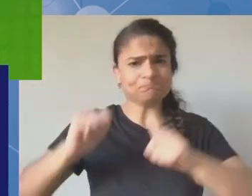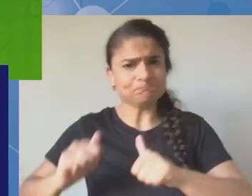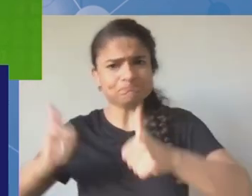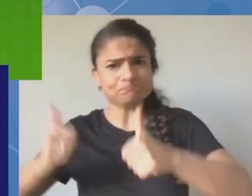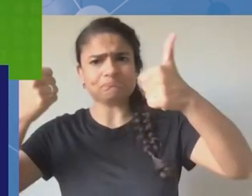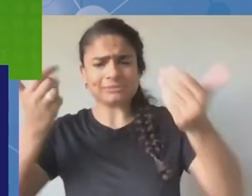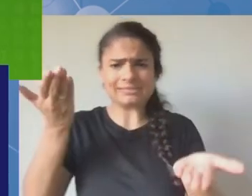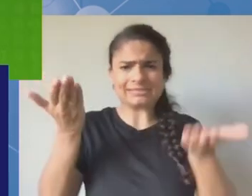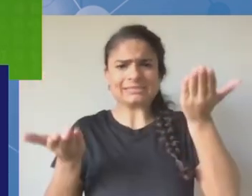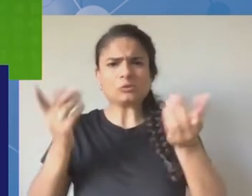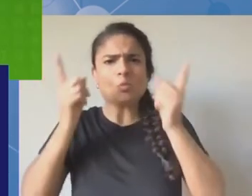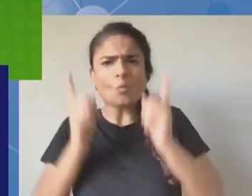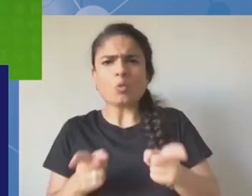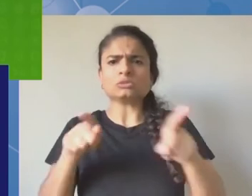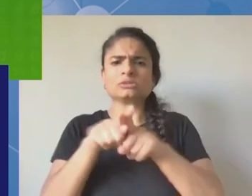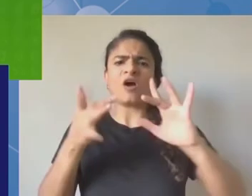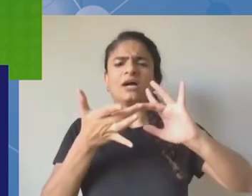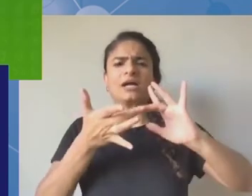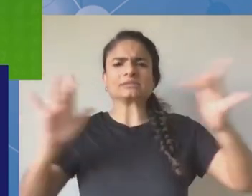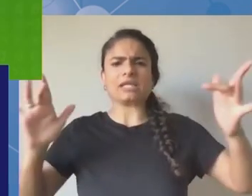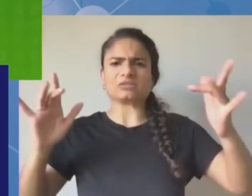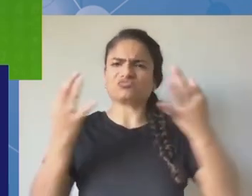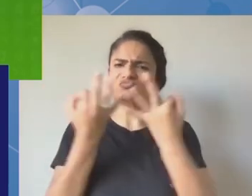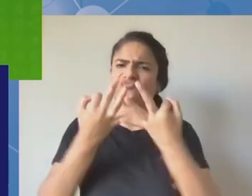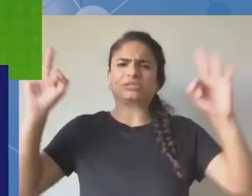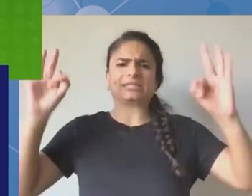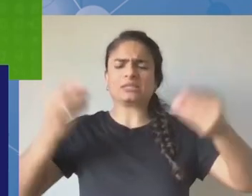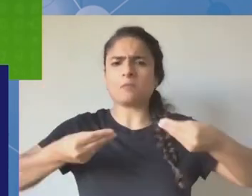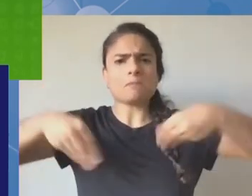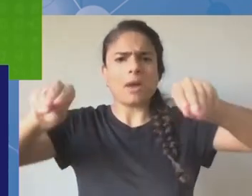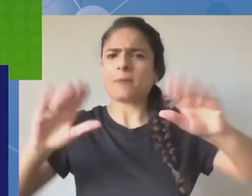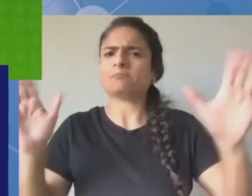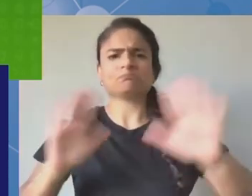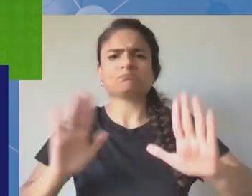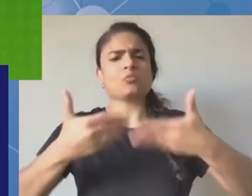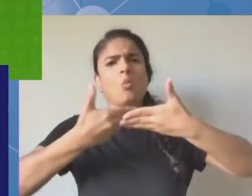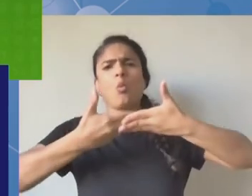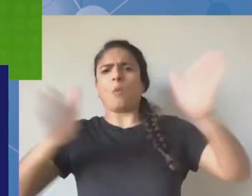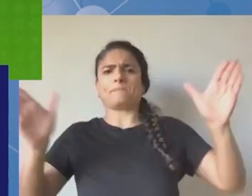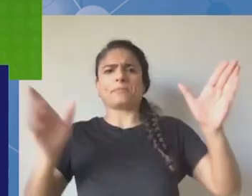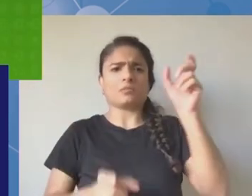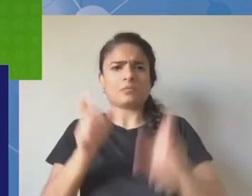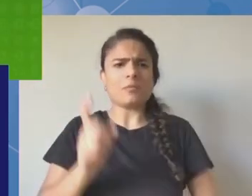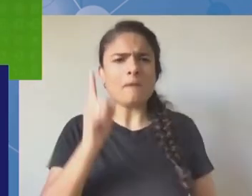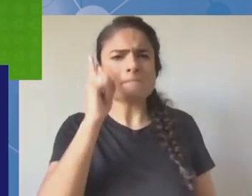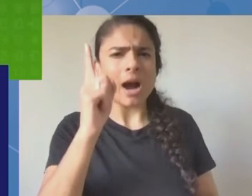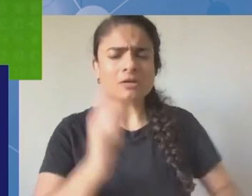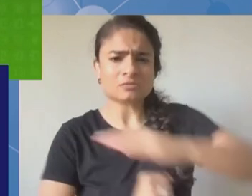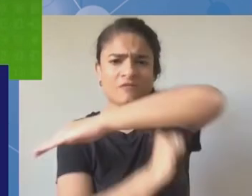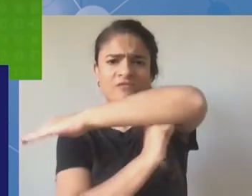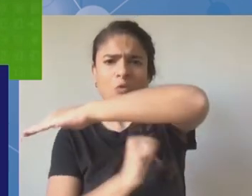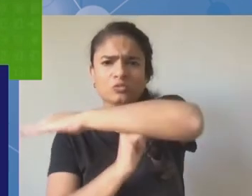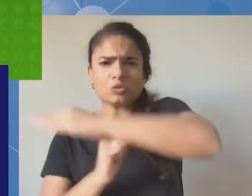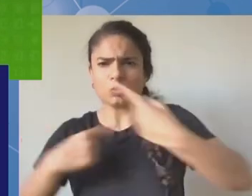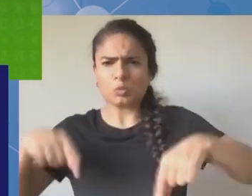inclusive than the other parts of the world where it's not inclusive to address the inequities and to continue to to build